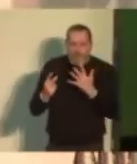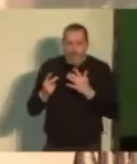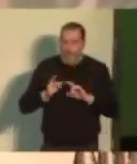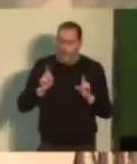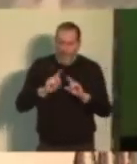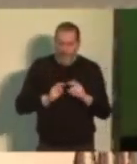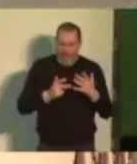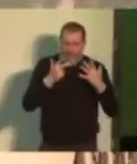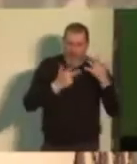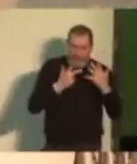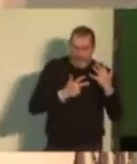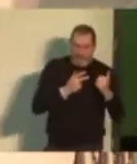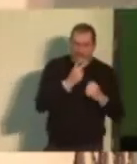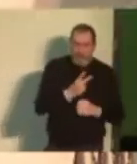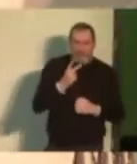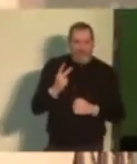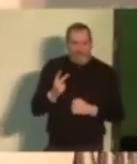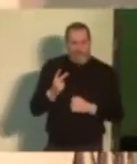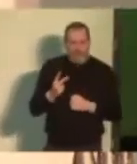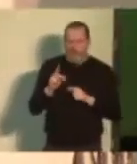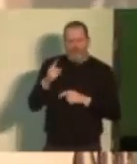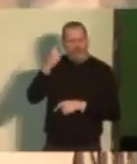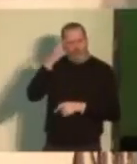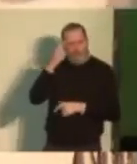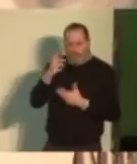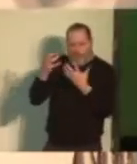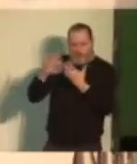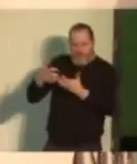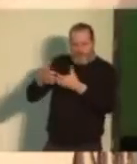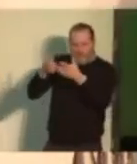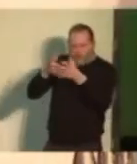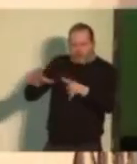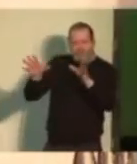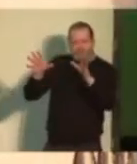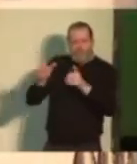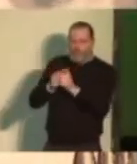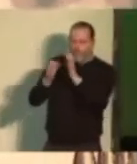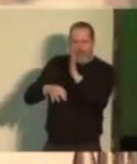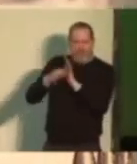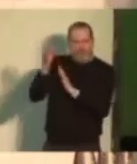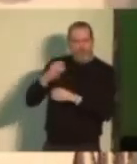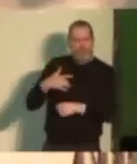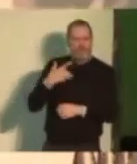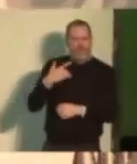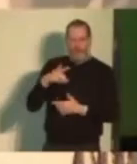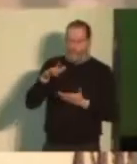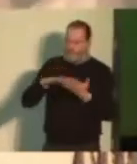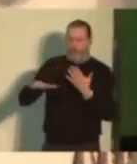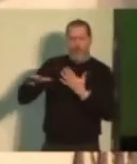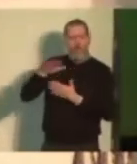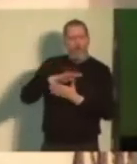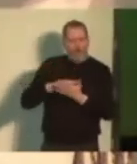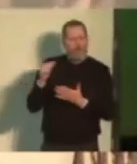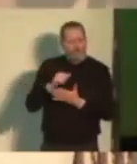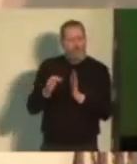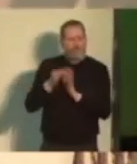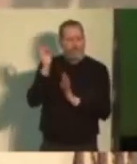have seen an explosion of technology which would improve life for working people.